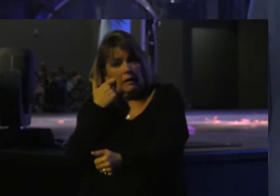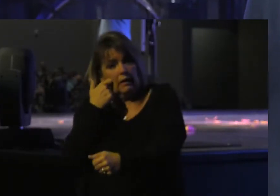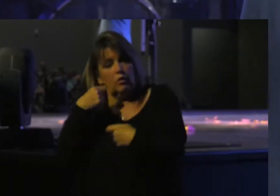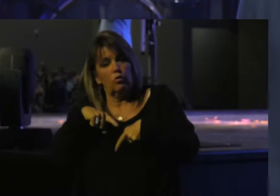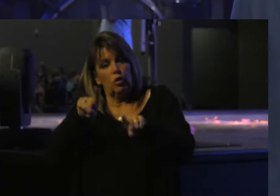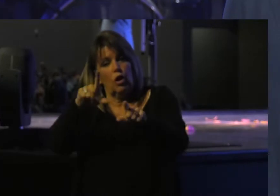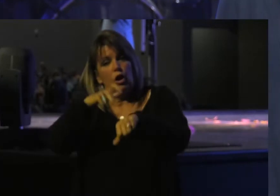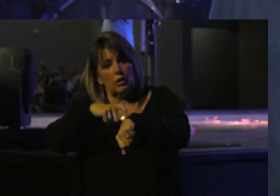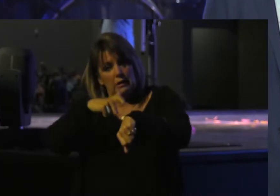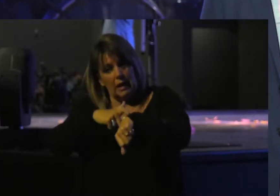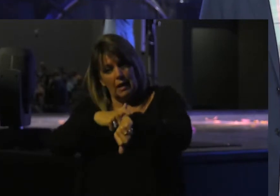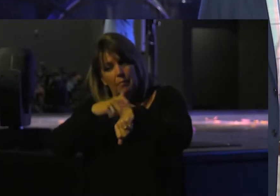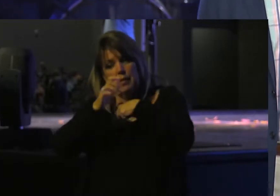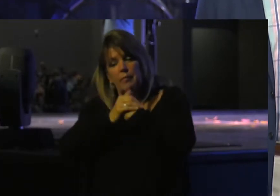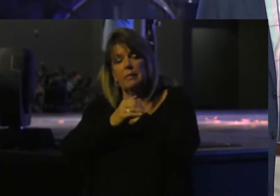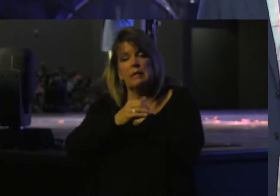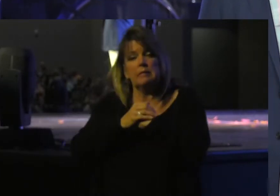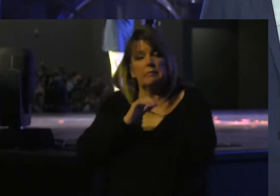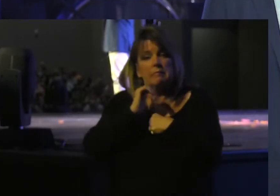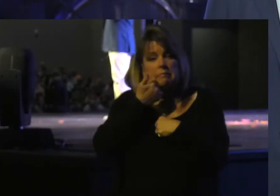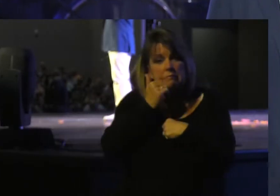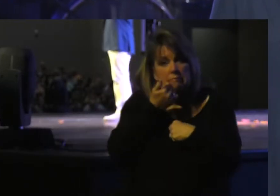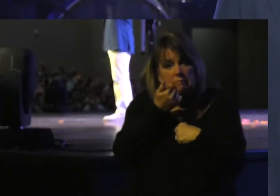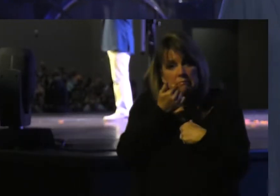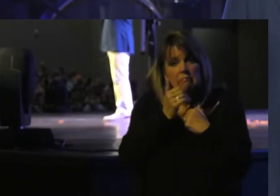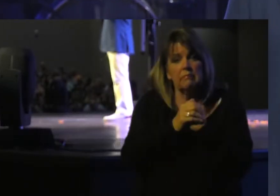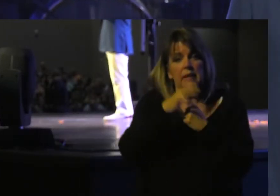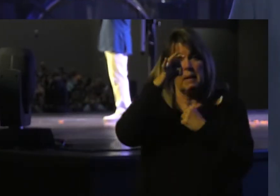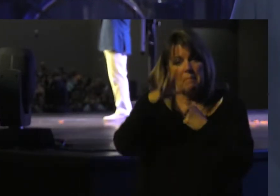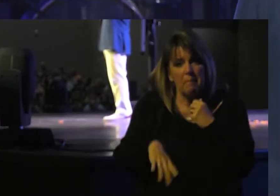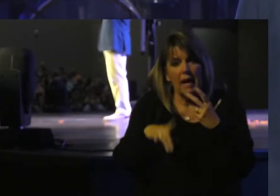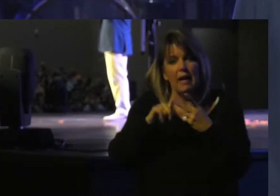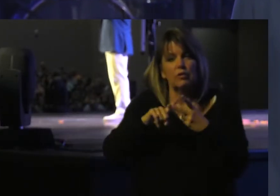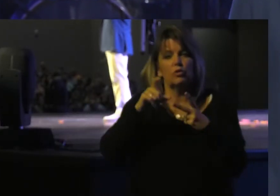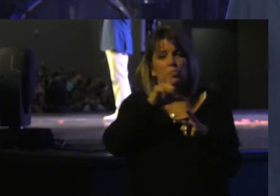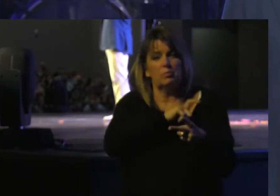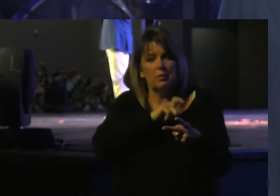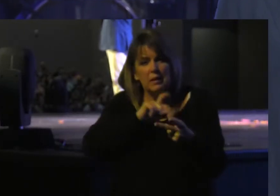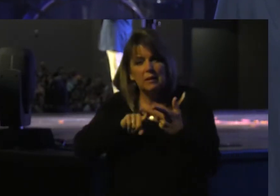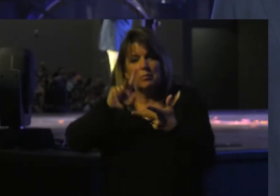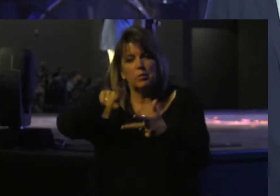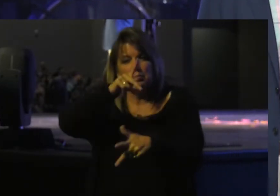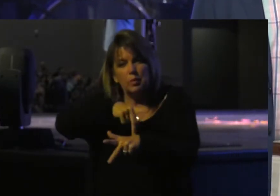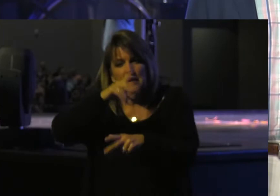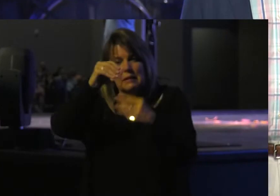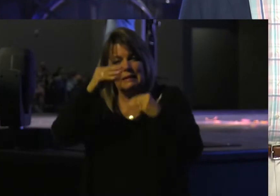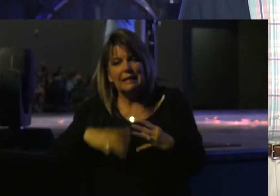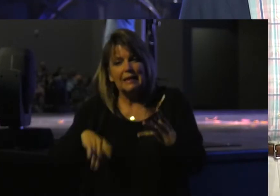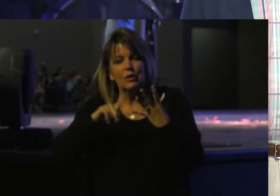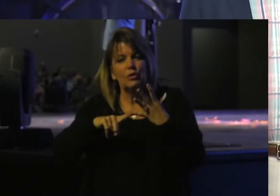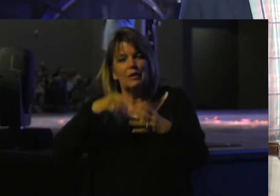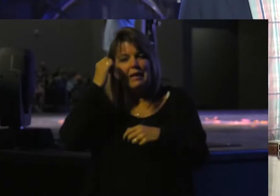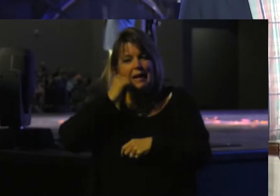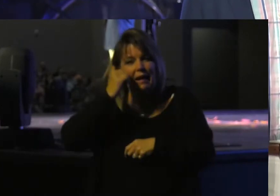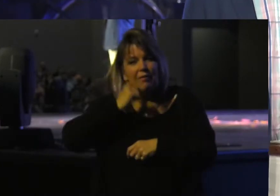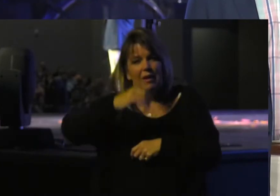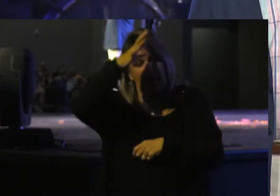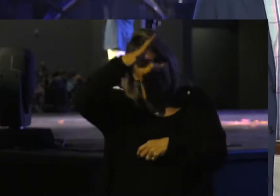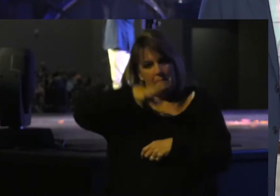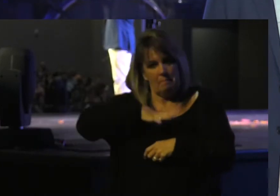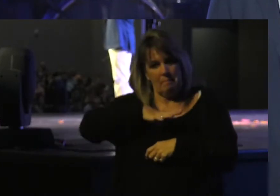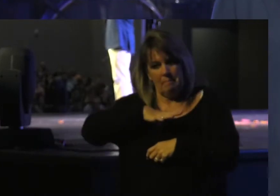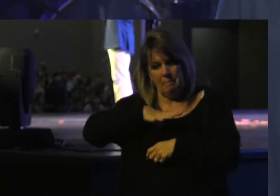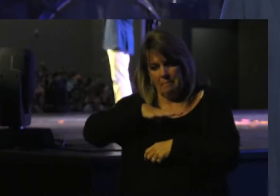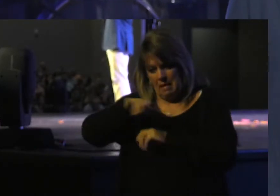times Of being trafficked She was bought By pastors Police officers Principals Teachers Everyday men That